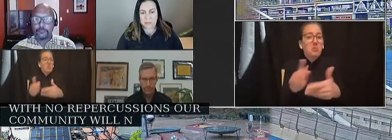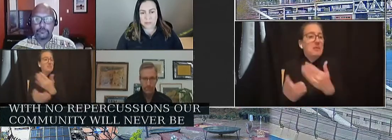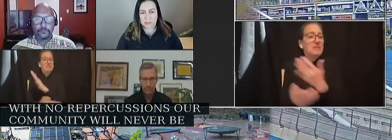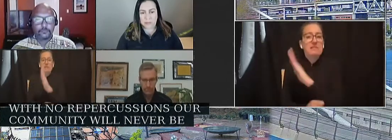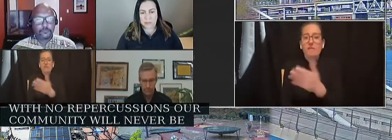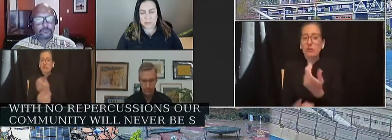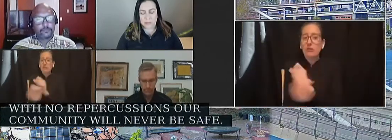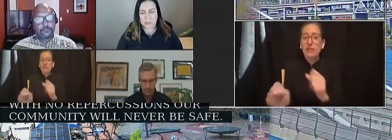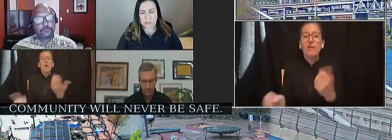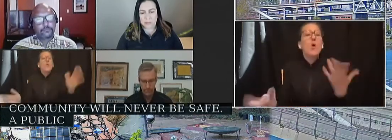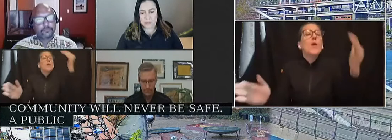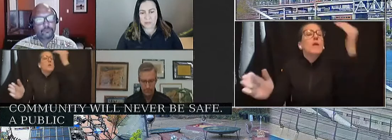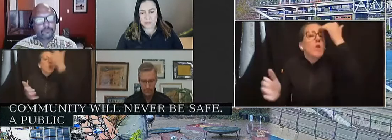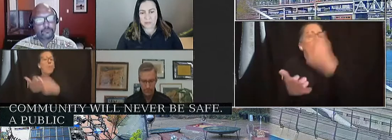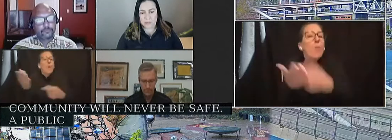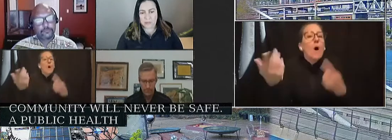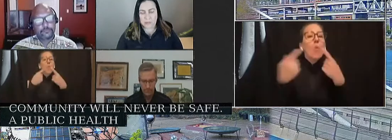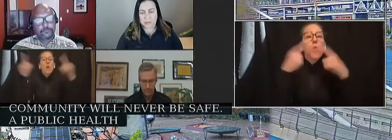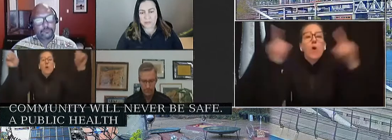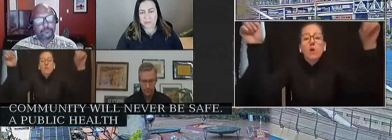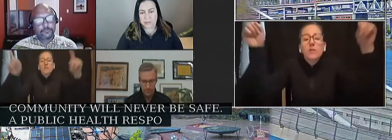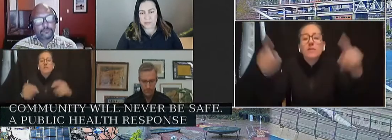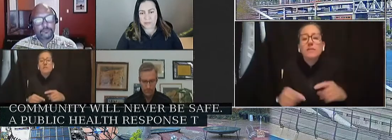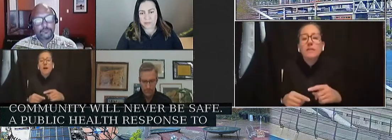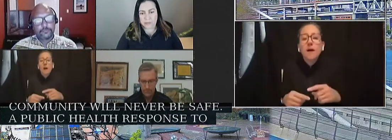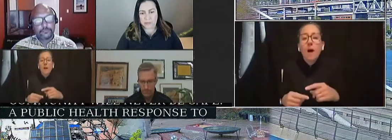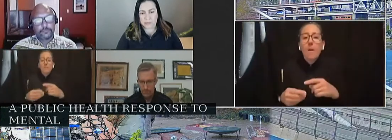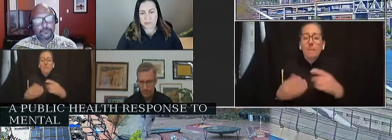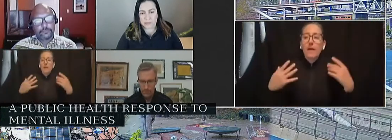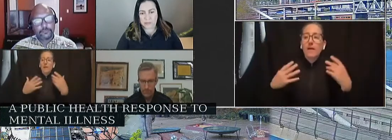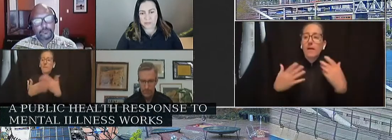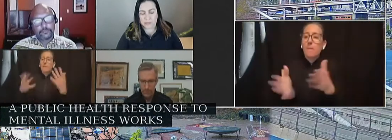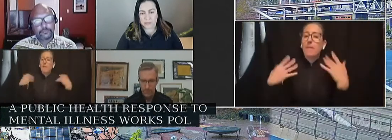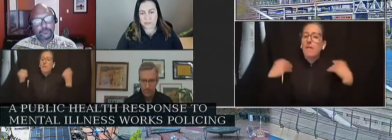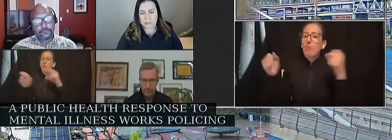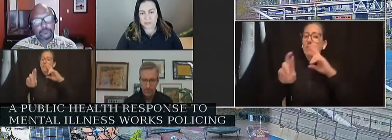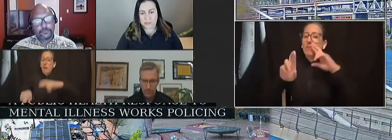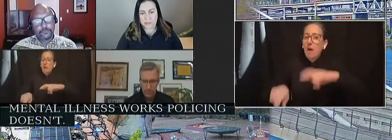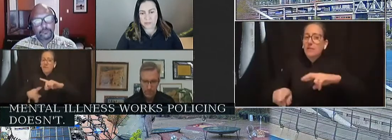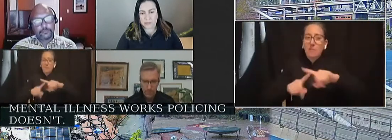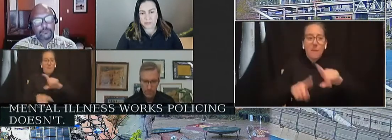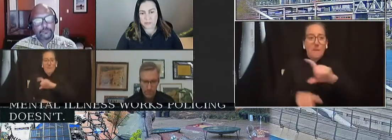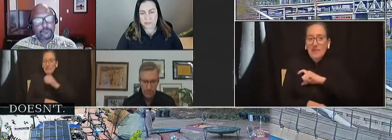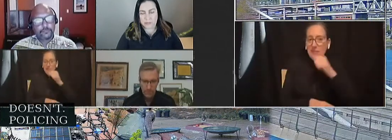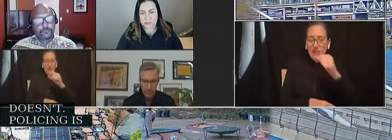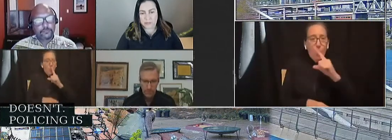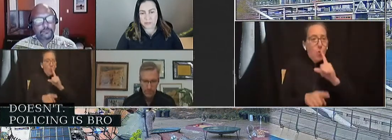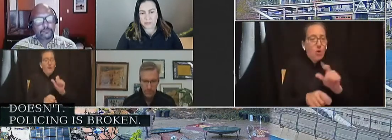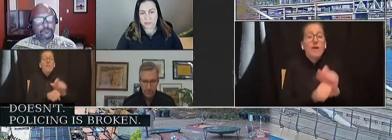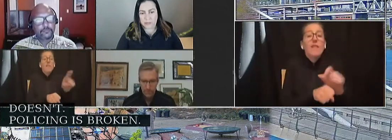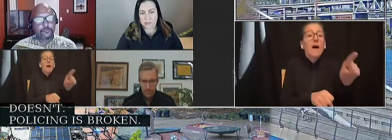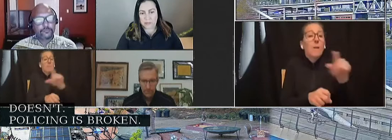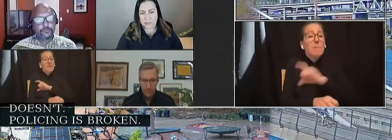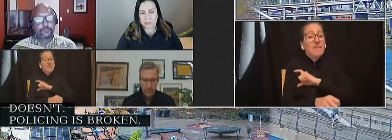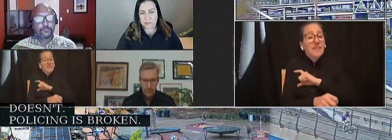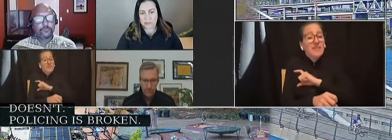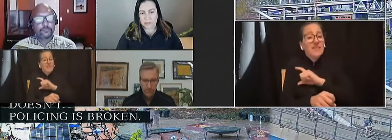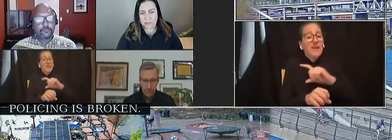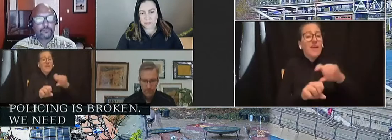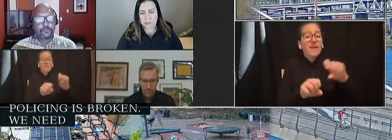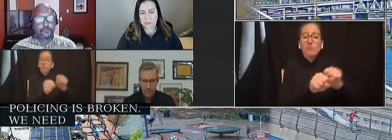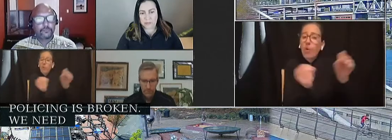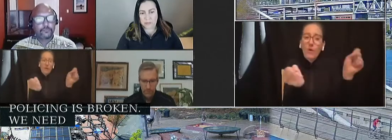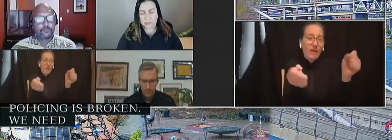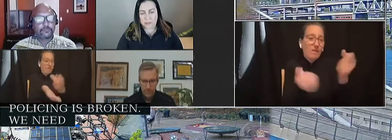response to mental illness works. Policing doesn't. Policing is broken. We need to expand the Portland Street response system as quickly as